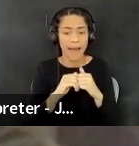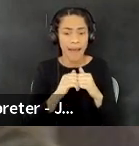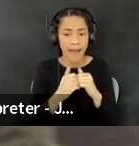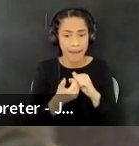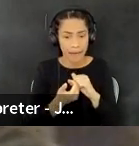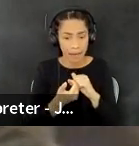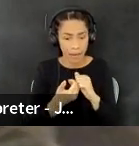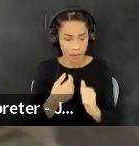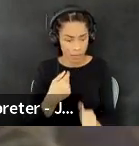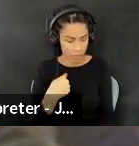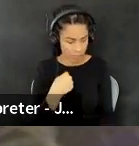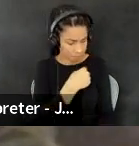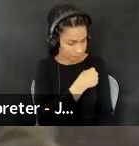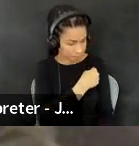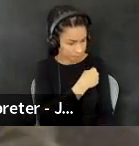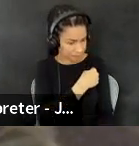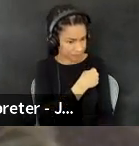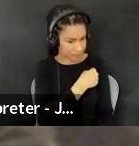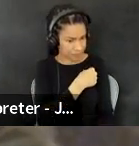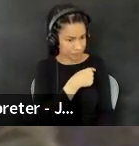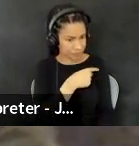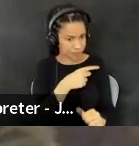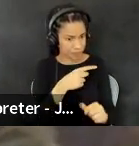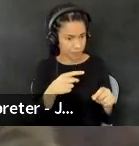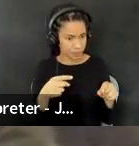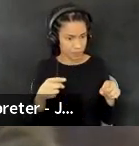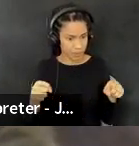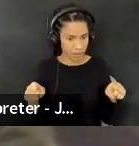as. As, um,